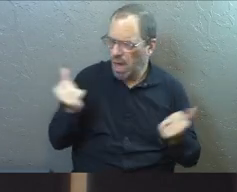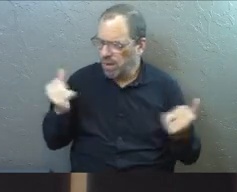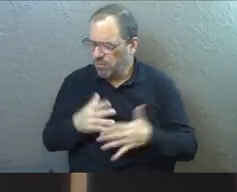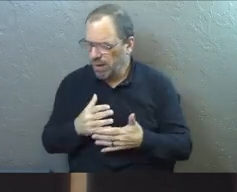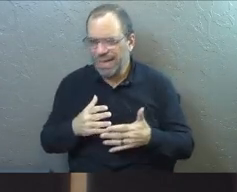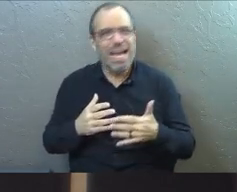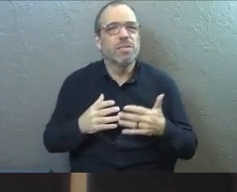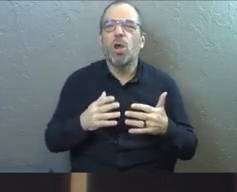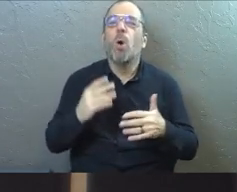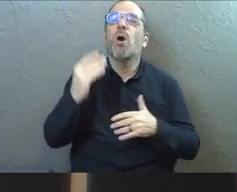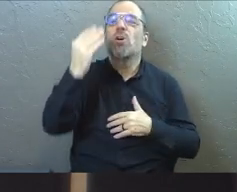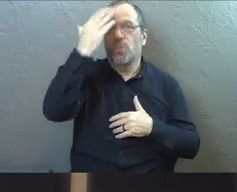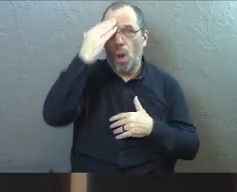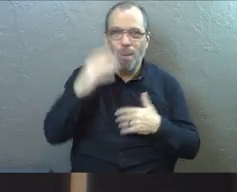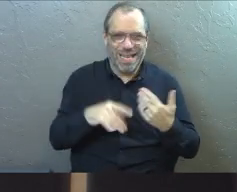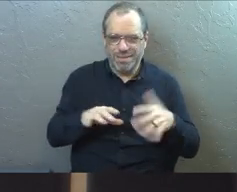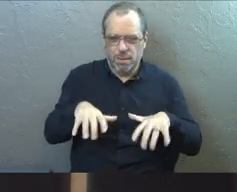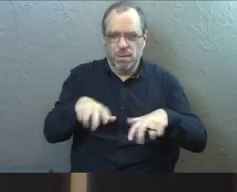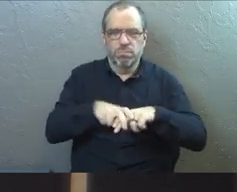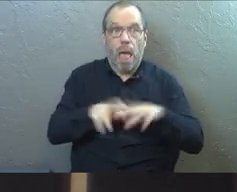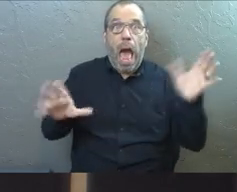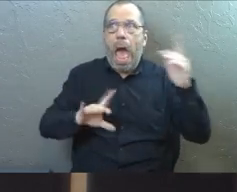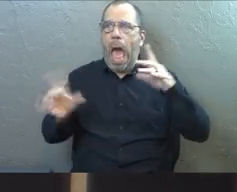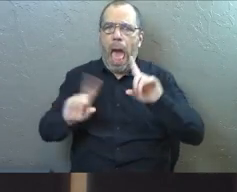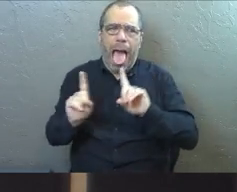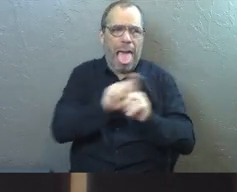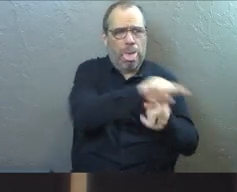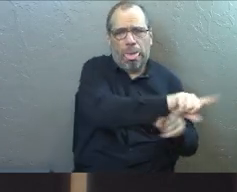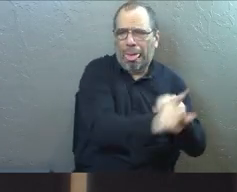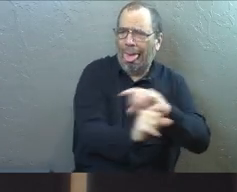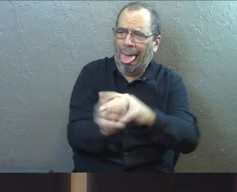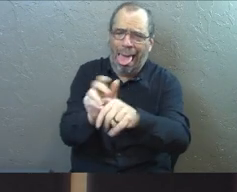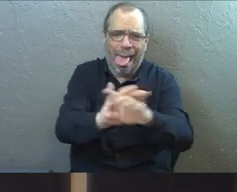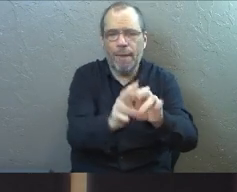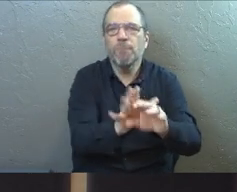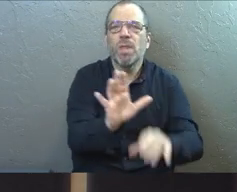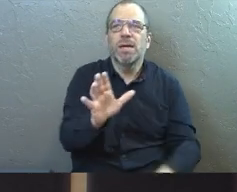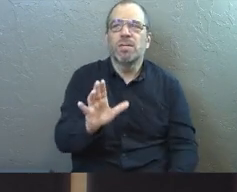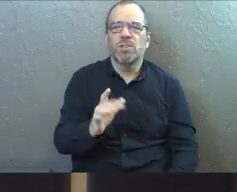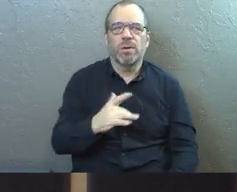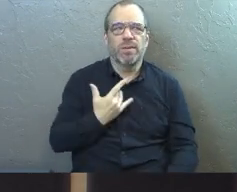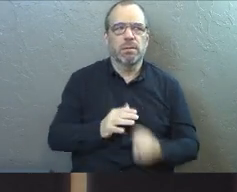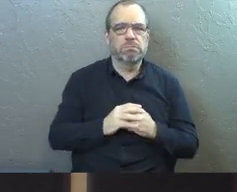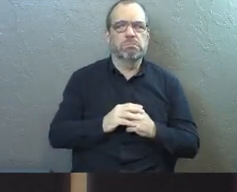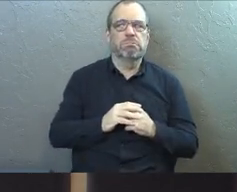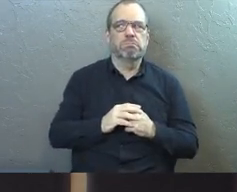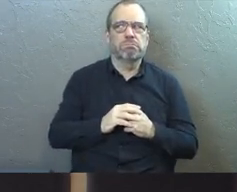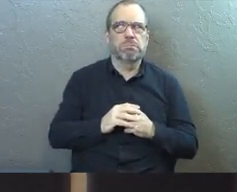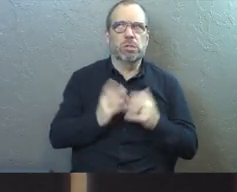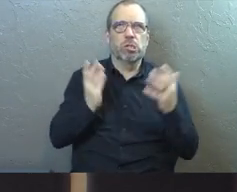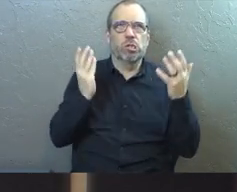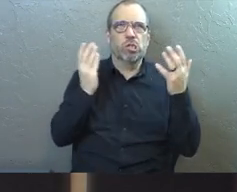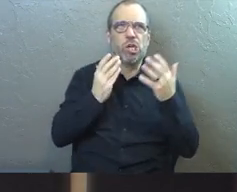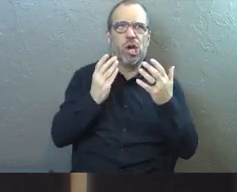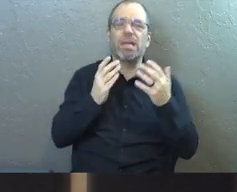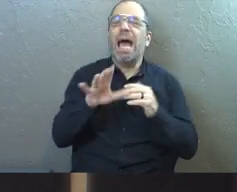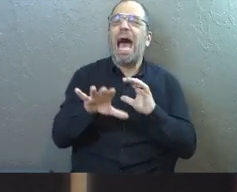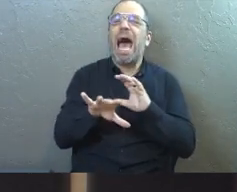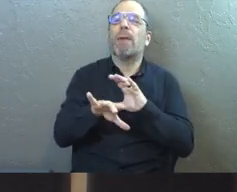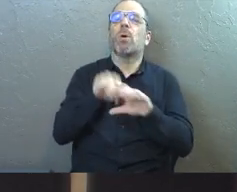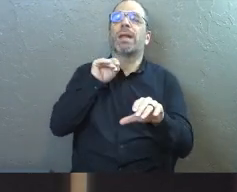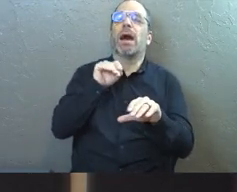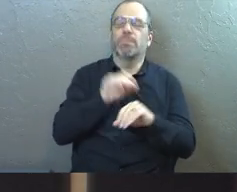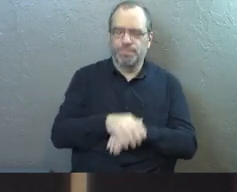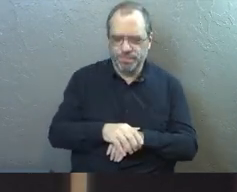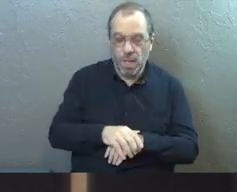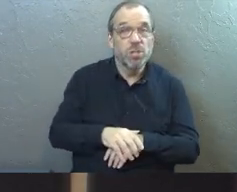Because I don't want people tripping over people. So if you think maybe I'd lean into that feeling, you know what I'm saying? And, but anyway, we're